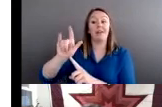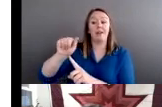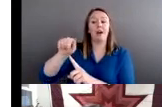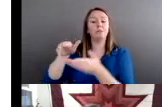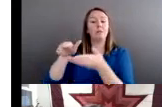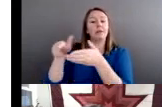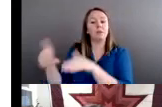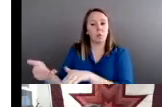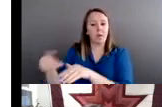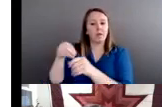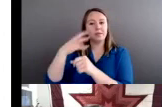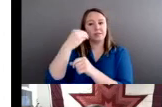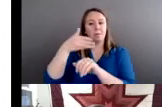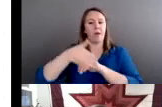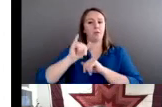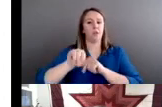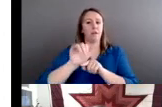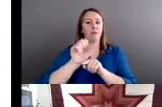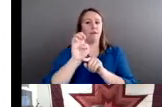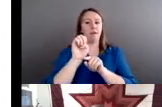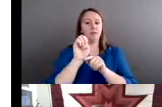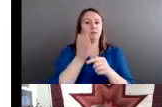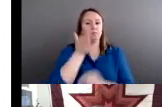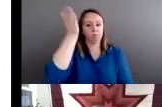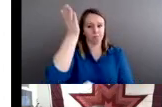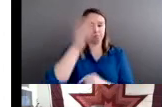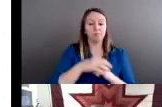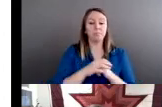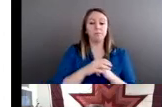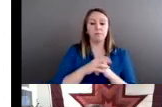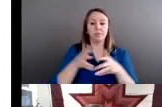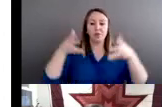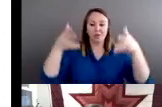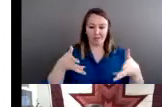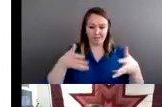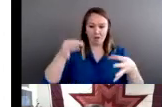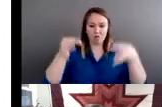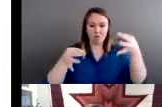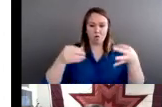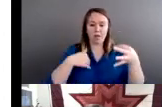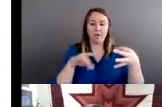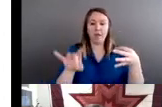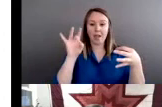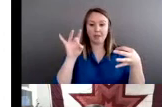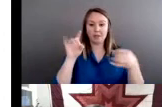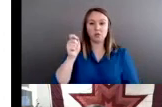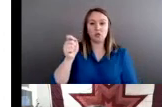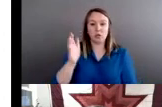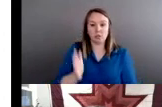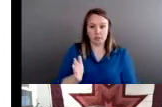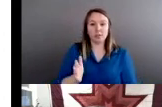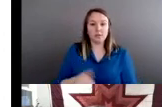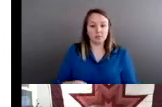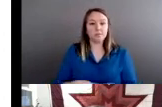February. So the court is left with eight justices. And it